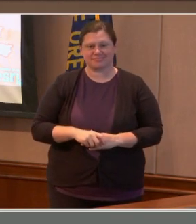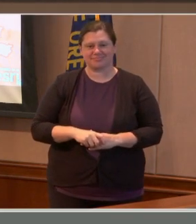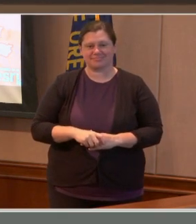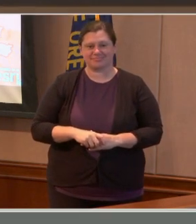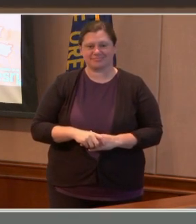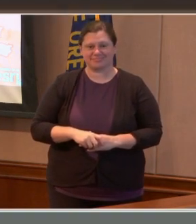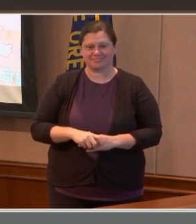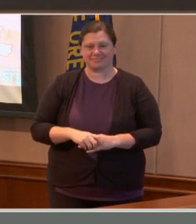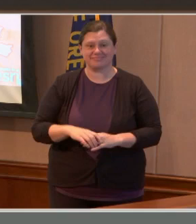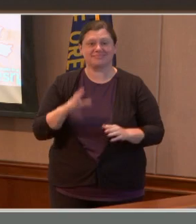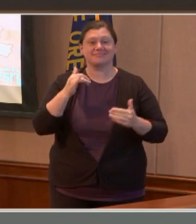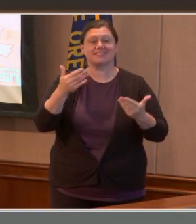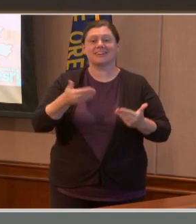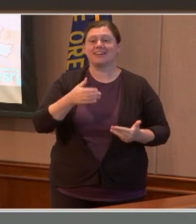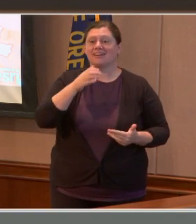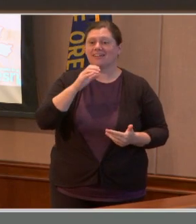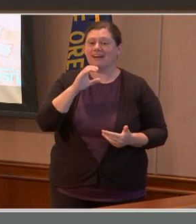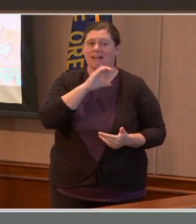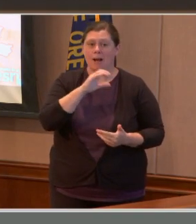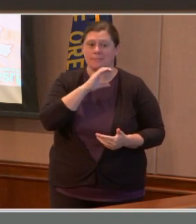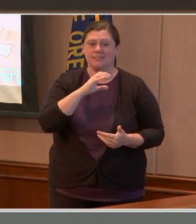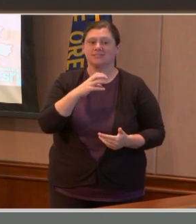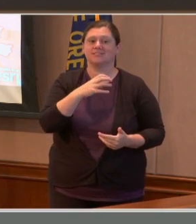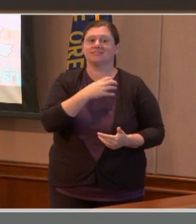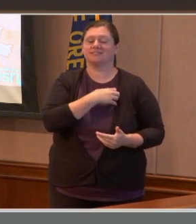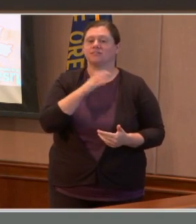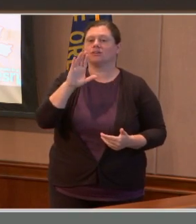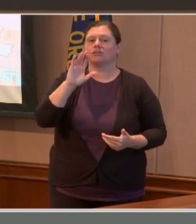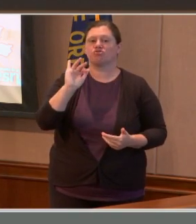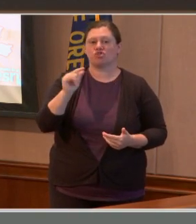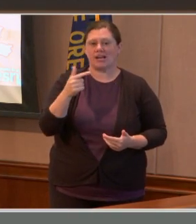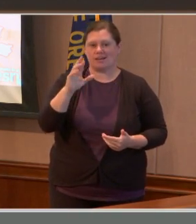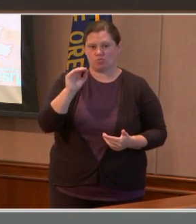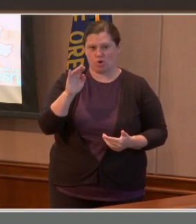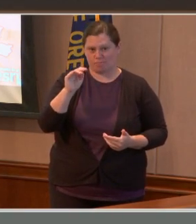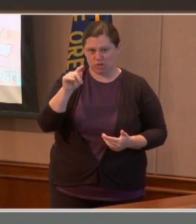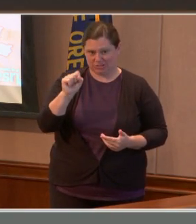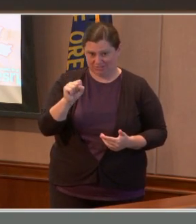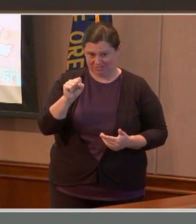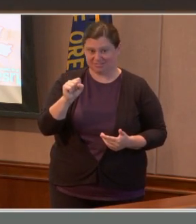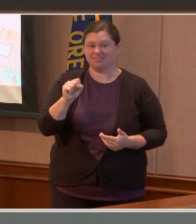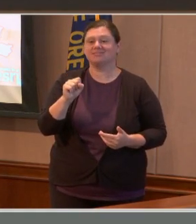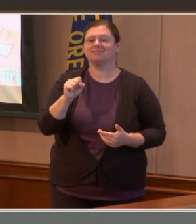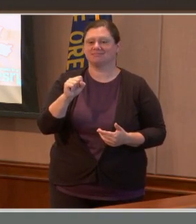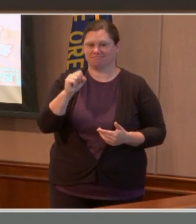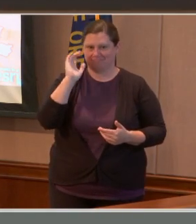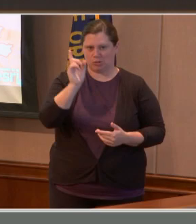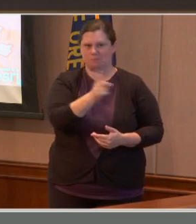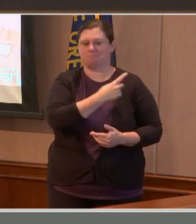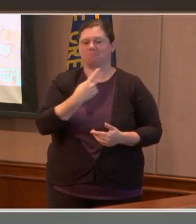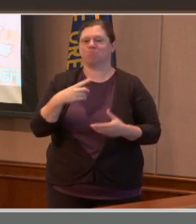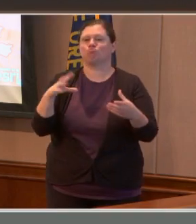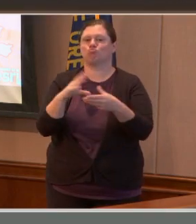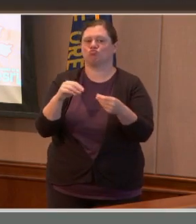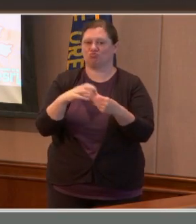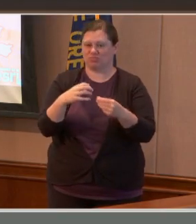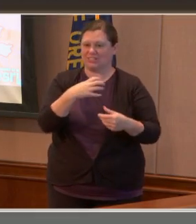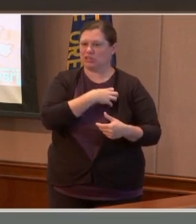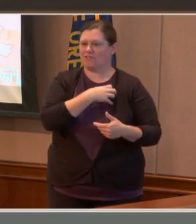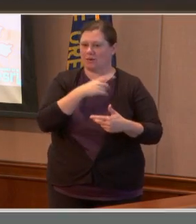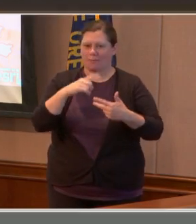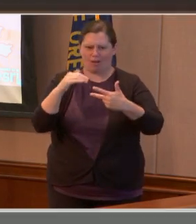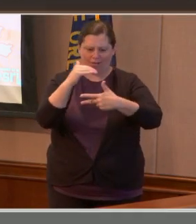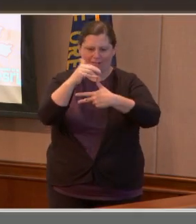Clackamas County Sheriff Craig Roberts will now supply the details on the latest changes in evacuation levels. Sheriff.